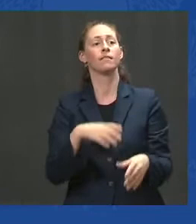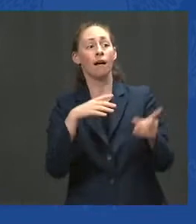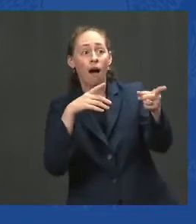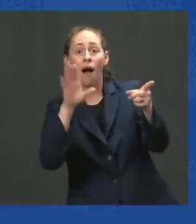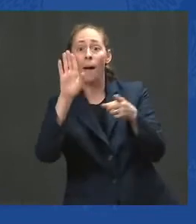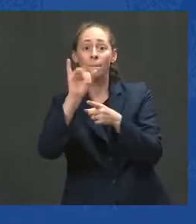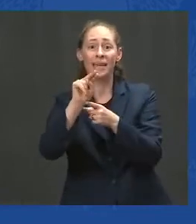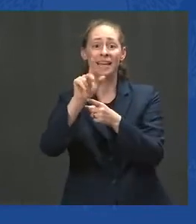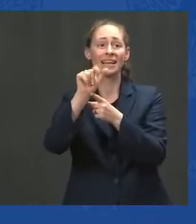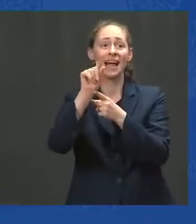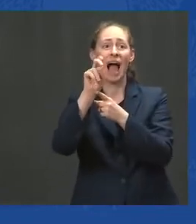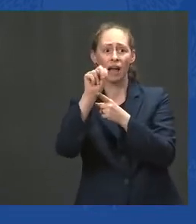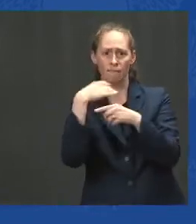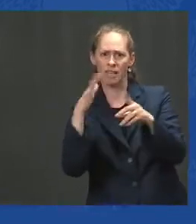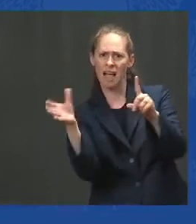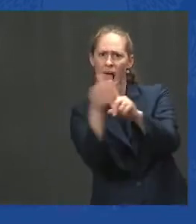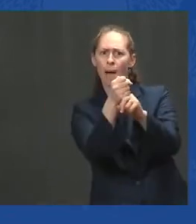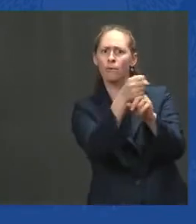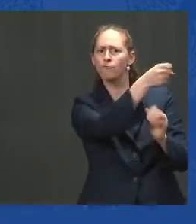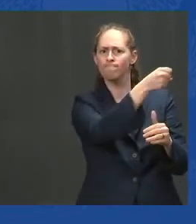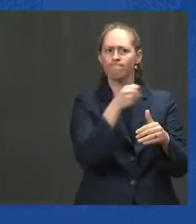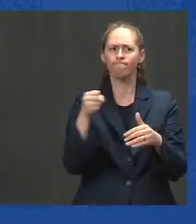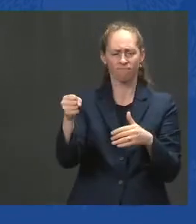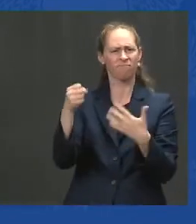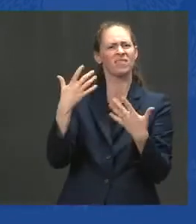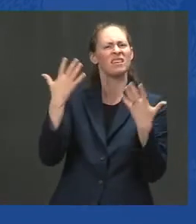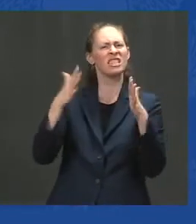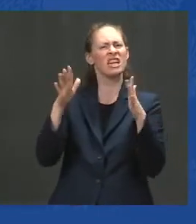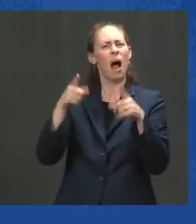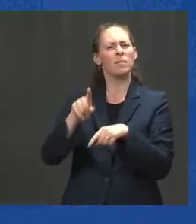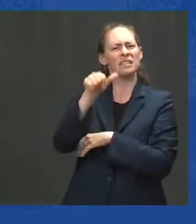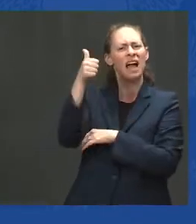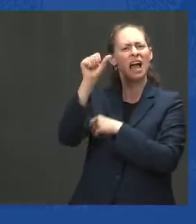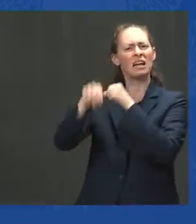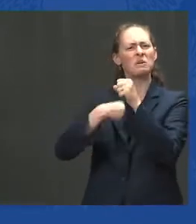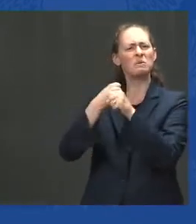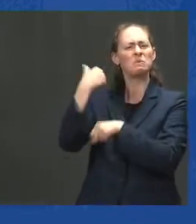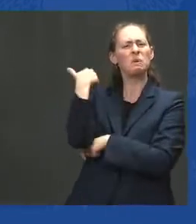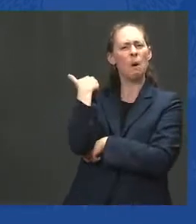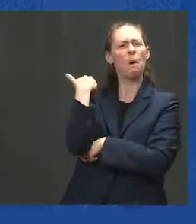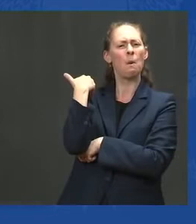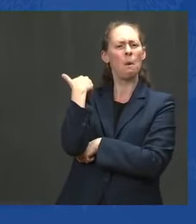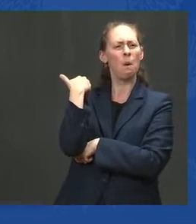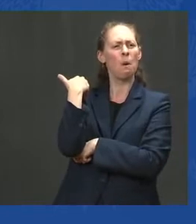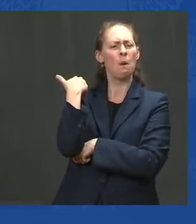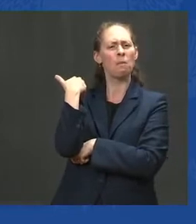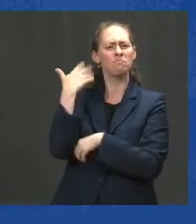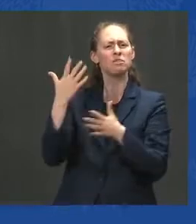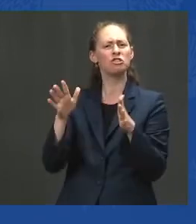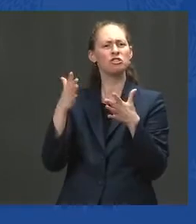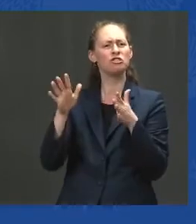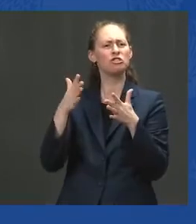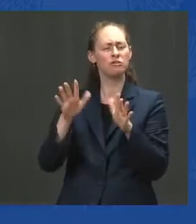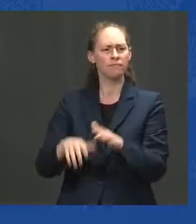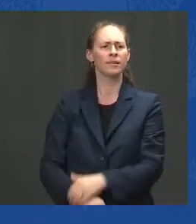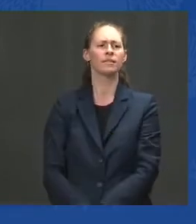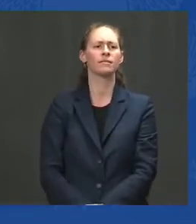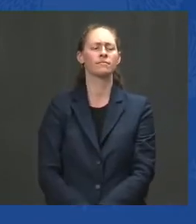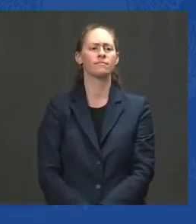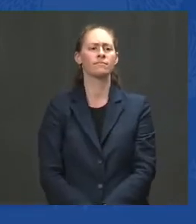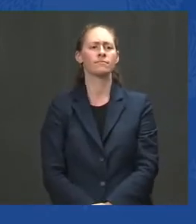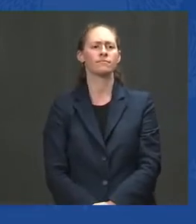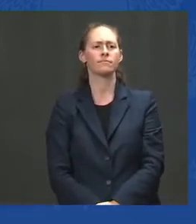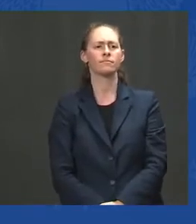Our mission in Afghanistan was never supposed to have been nation building. It was never supposed to be creating a unified